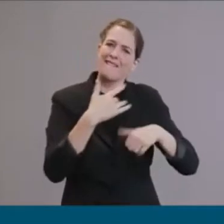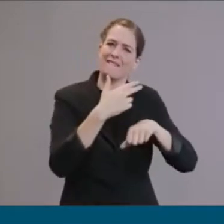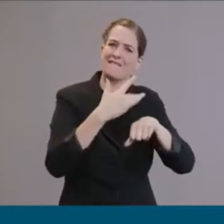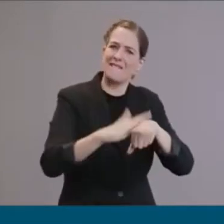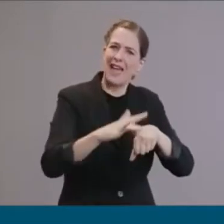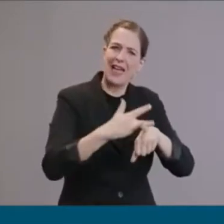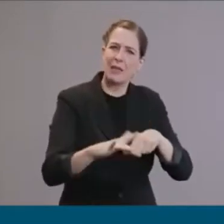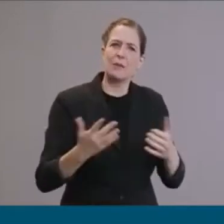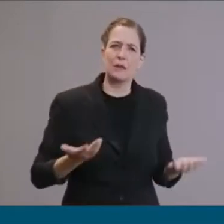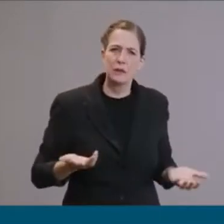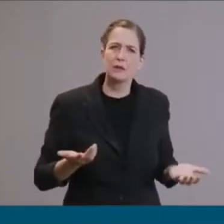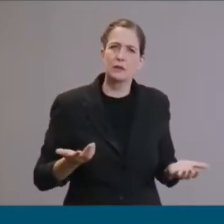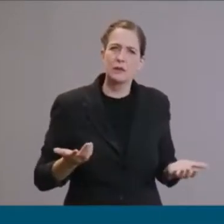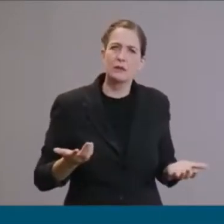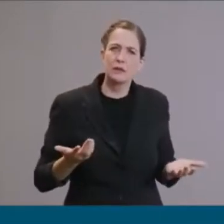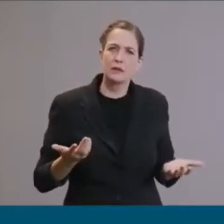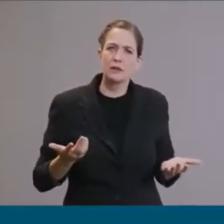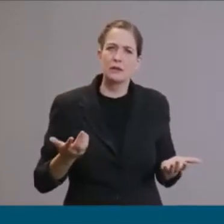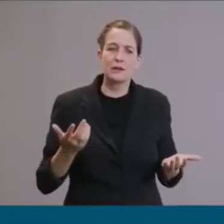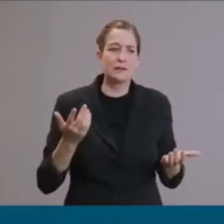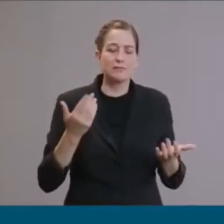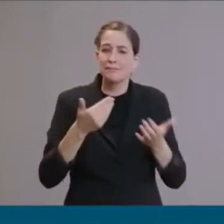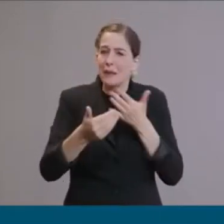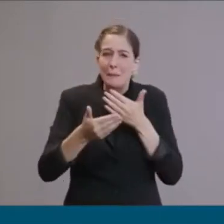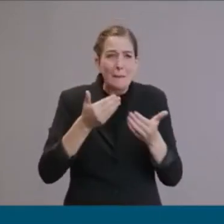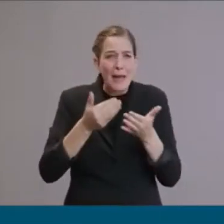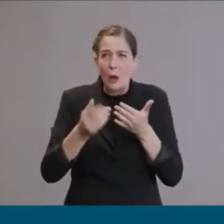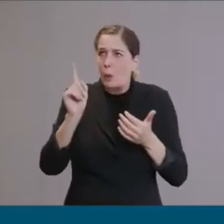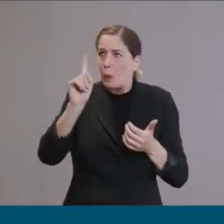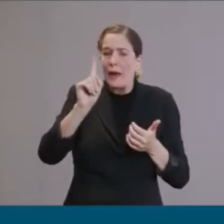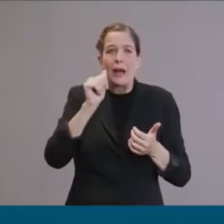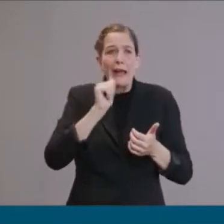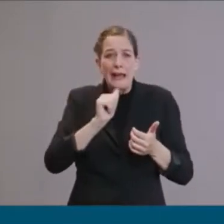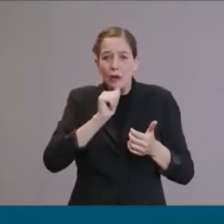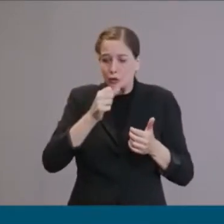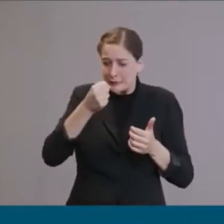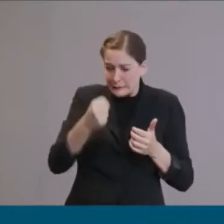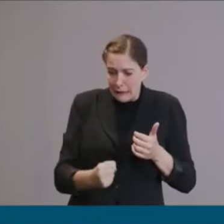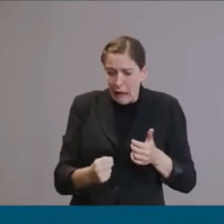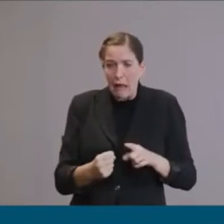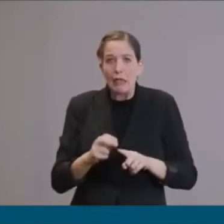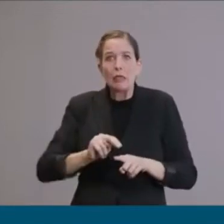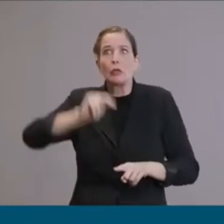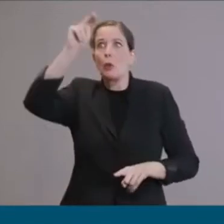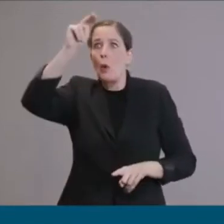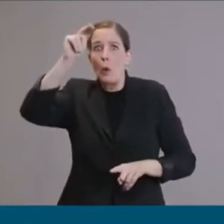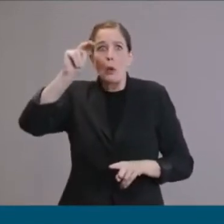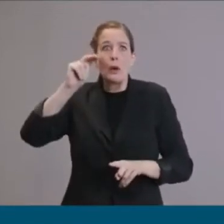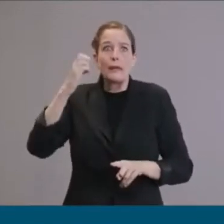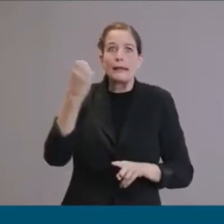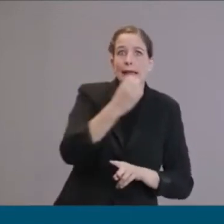anywhere in the state of Arizona. Arizona has capacity.